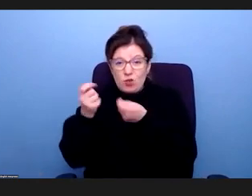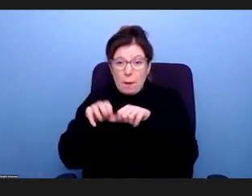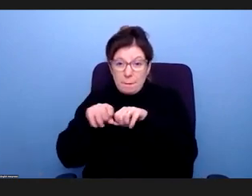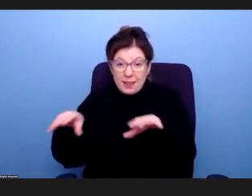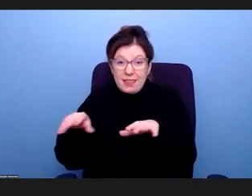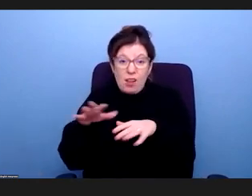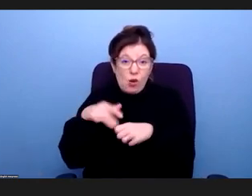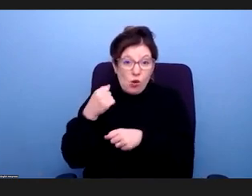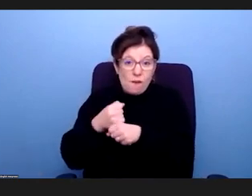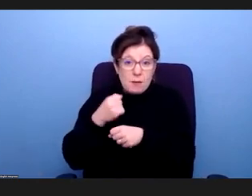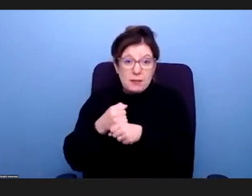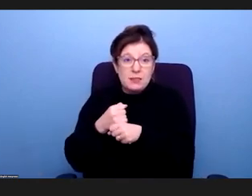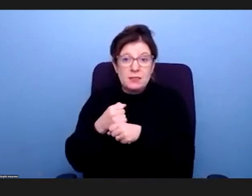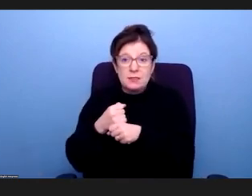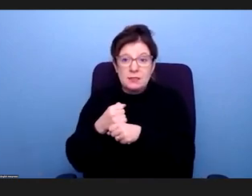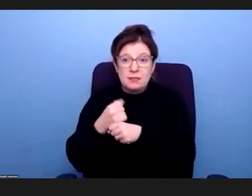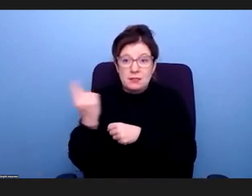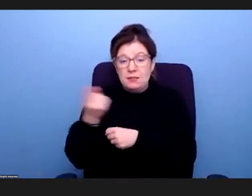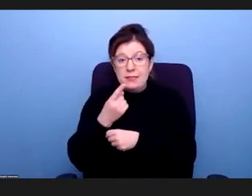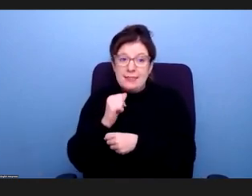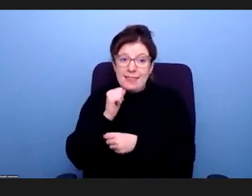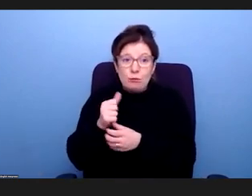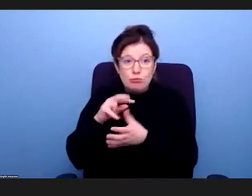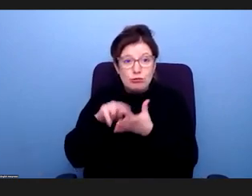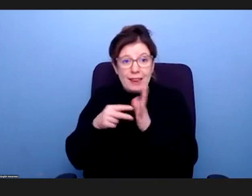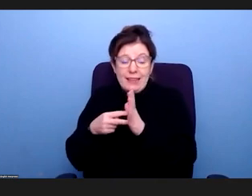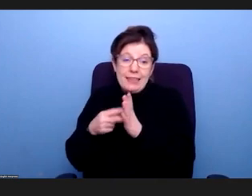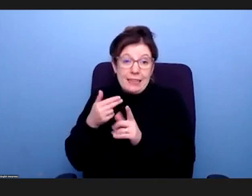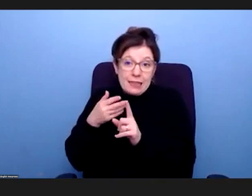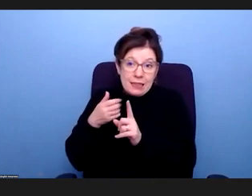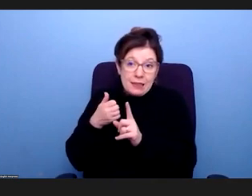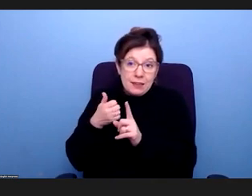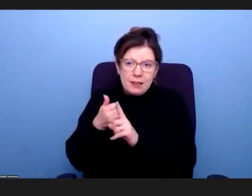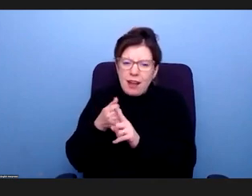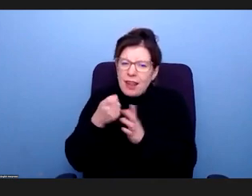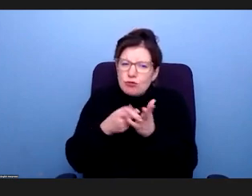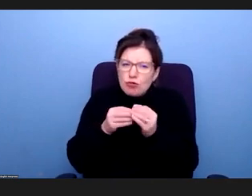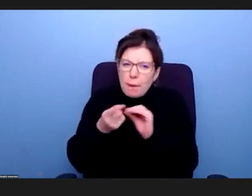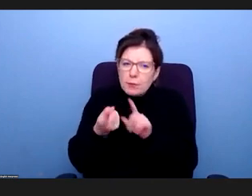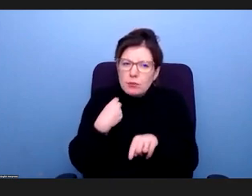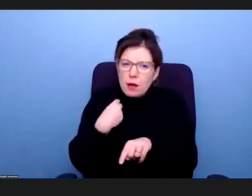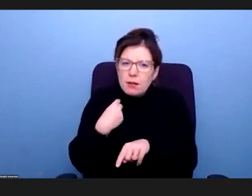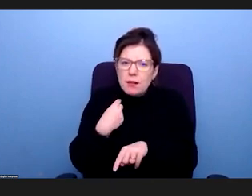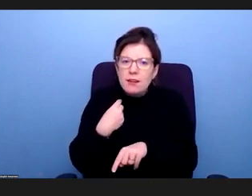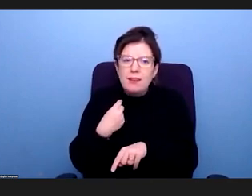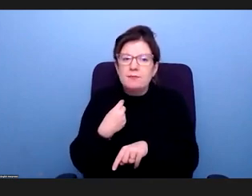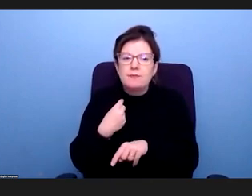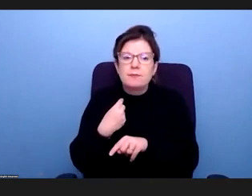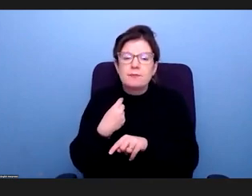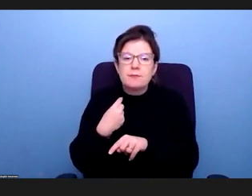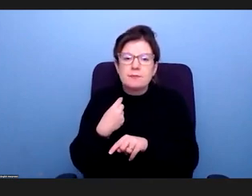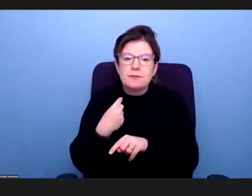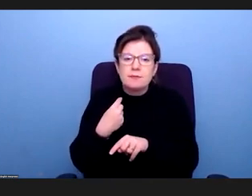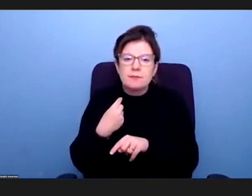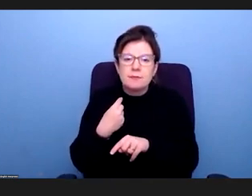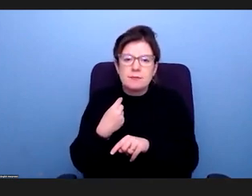are the people in government, those are the people whose voices are represented. So you responded to, you know, eloquently to, to that point that I'd made